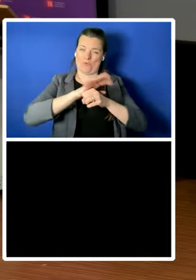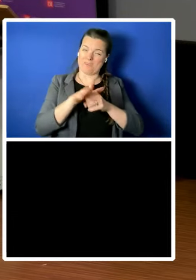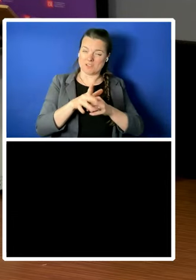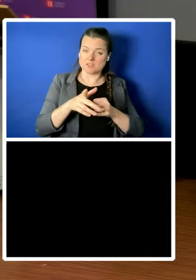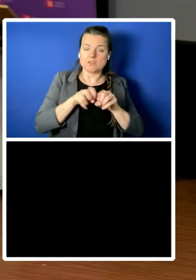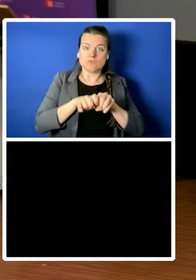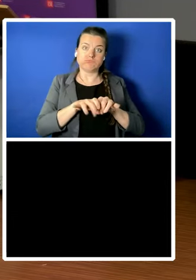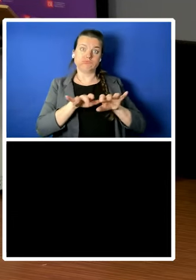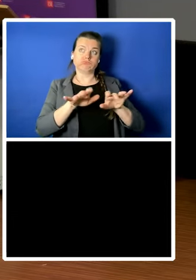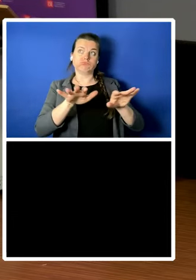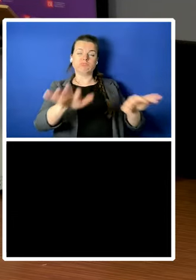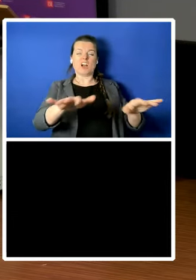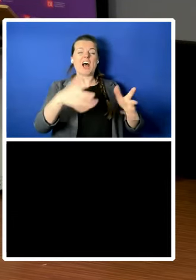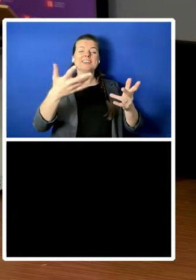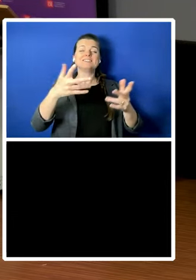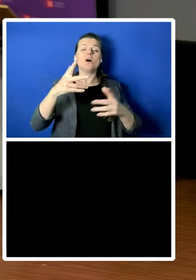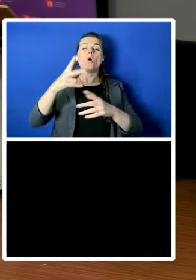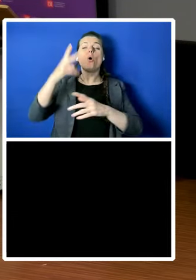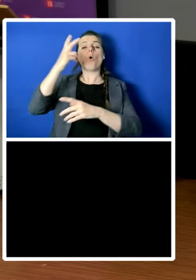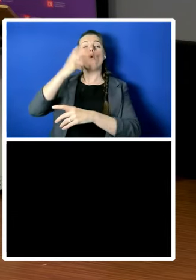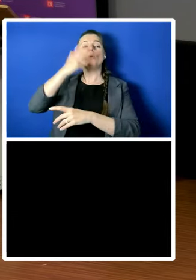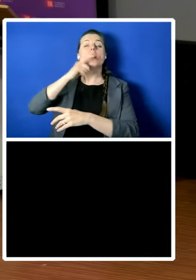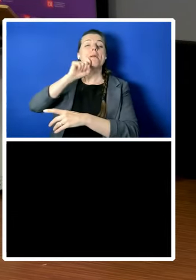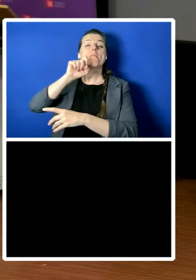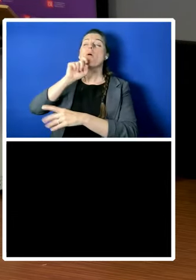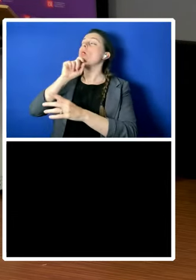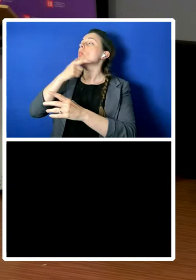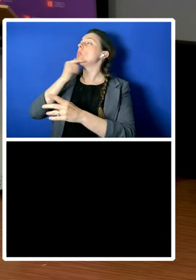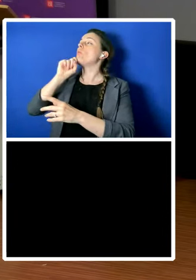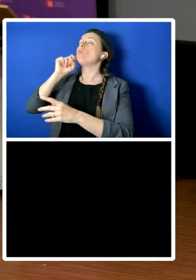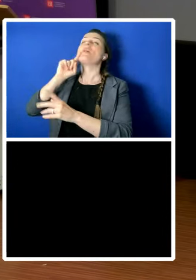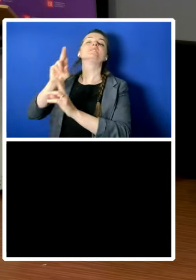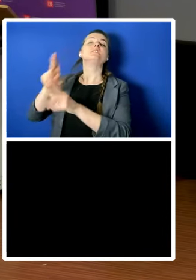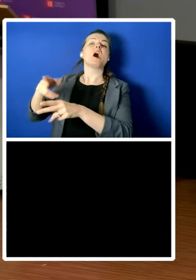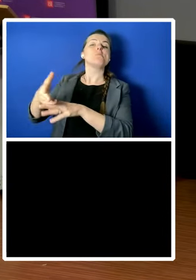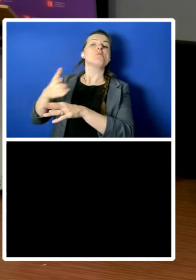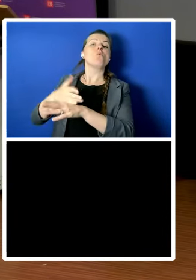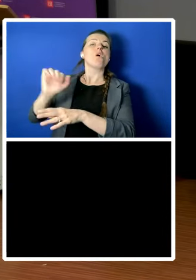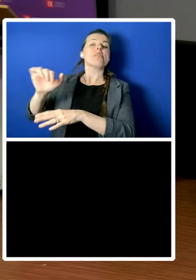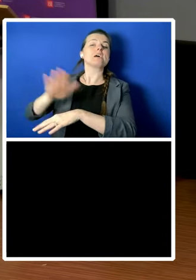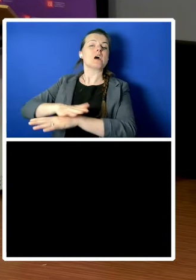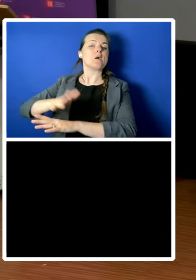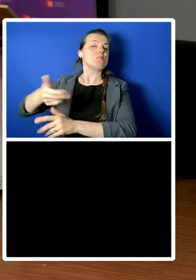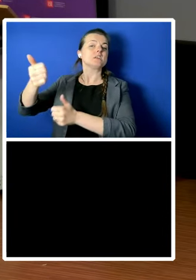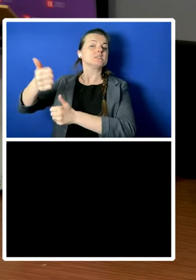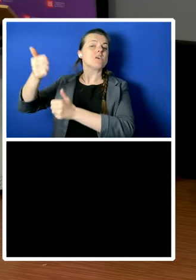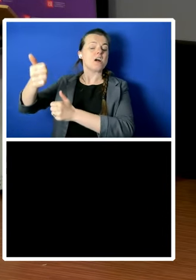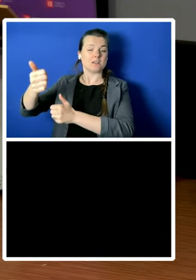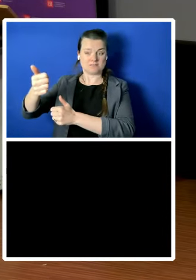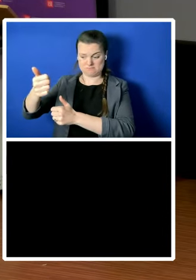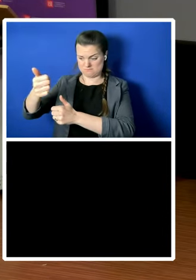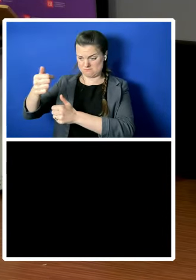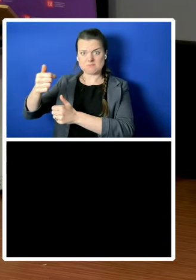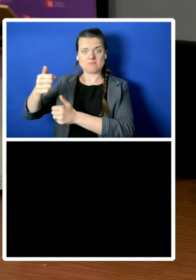before their time that's not the human rights approach we we don't leave people behind